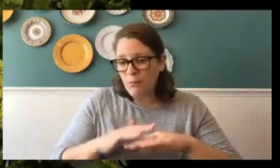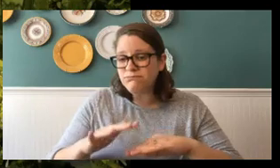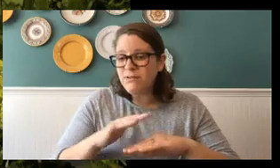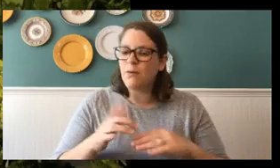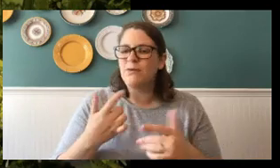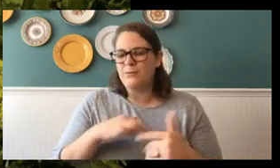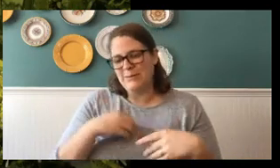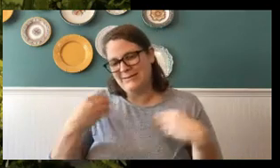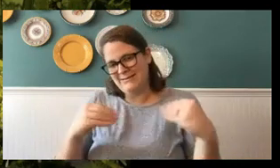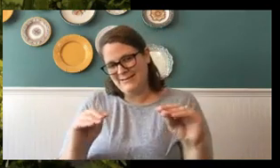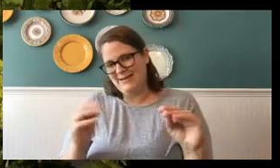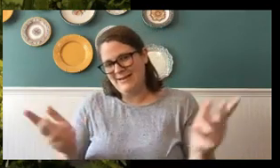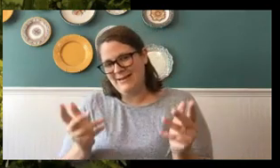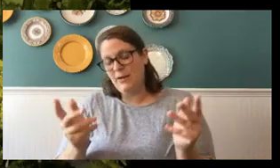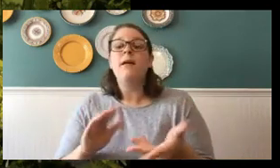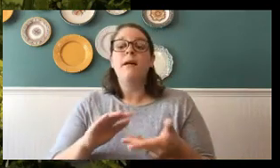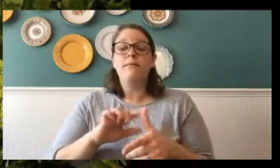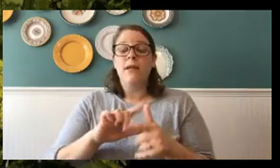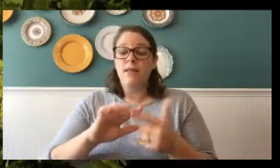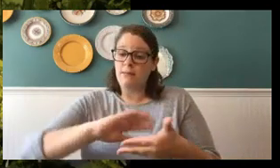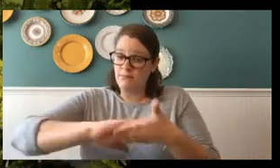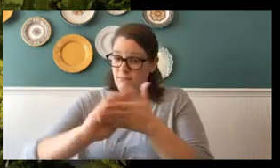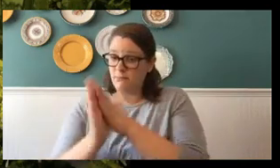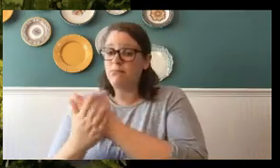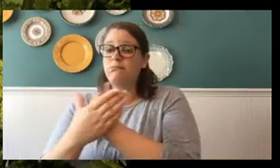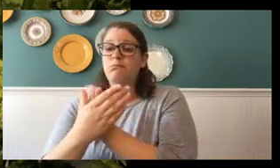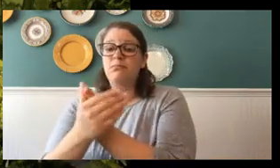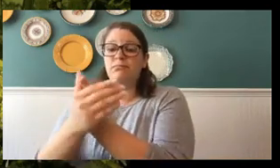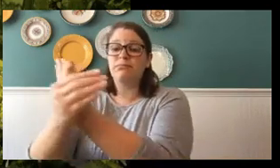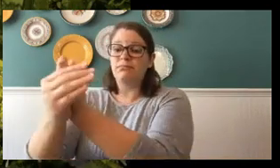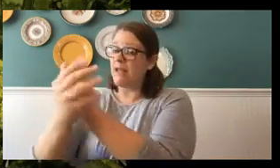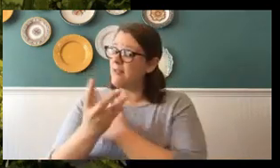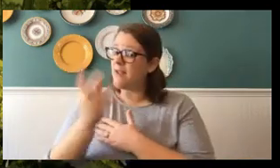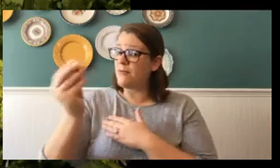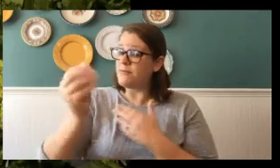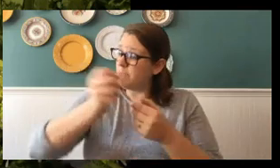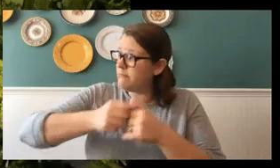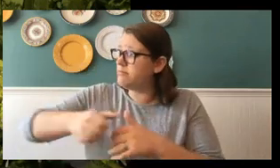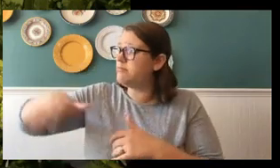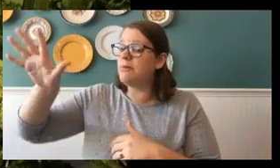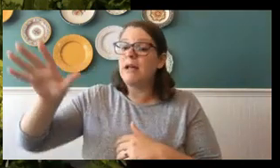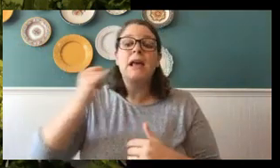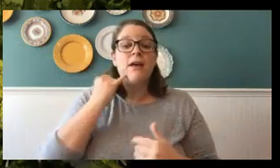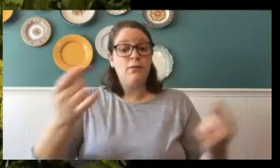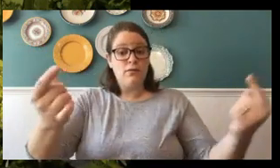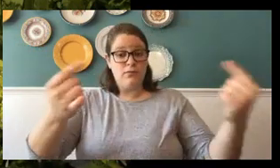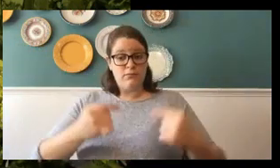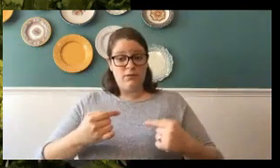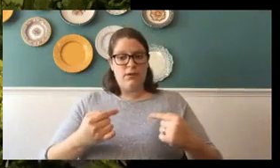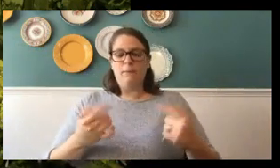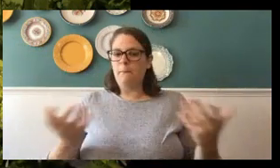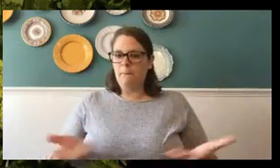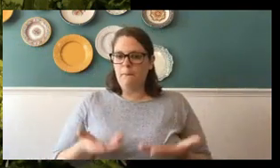they will turn into the butterfly where you could take them outside and release them. But if you come here or wherever you're